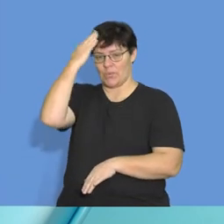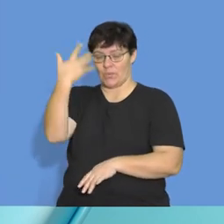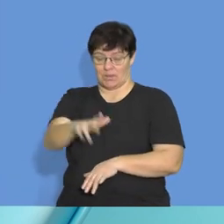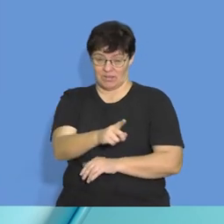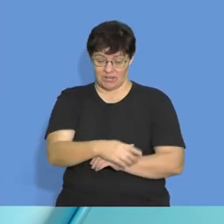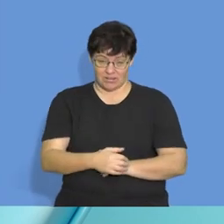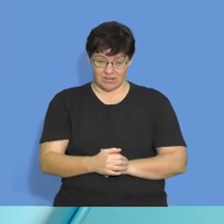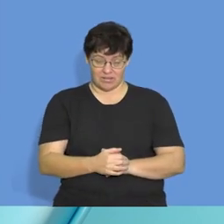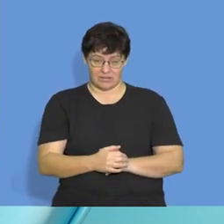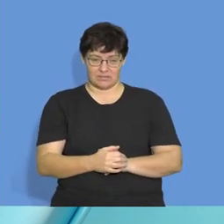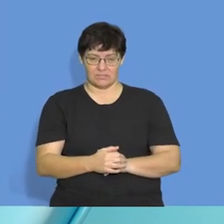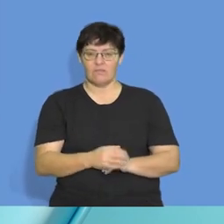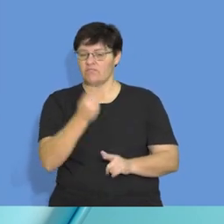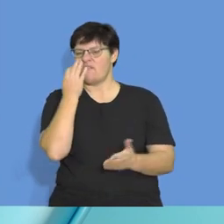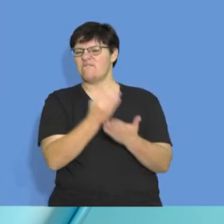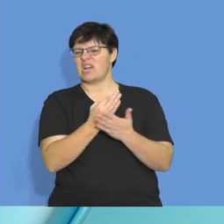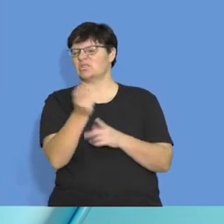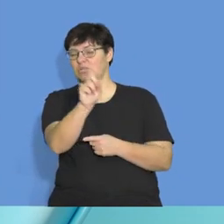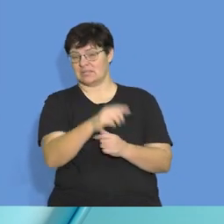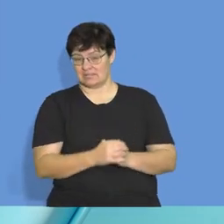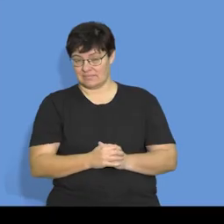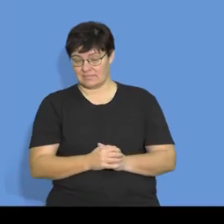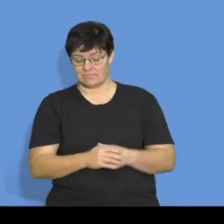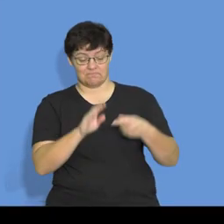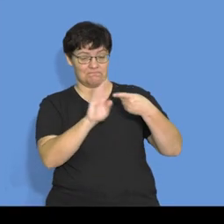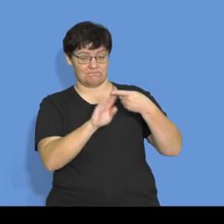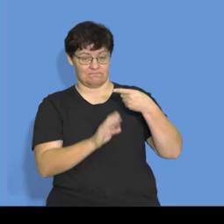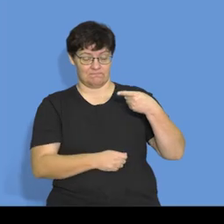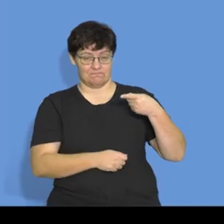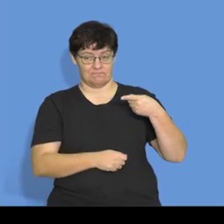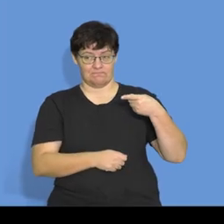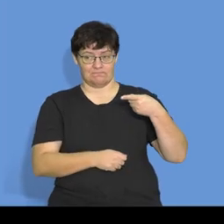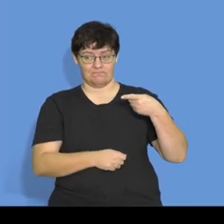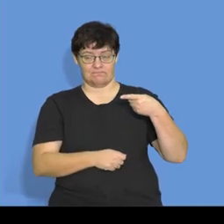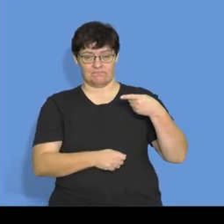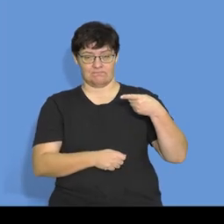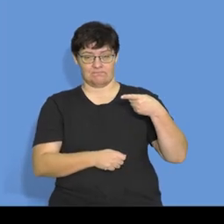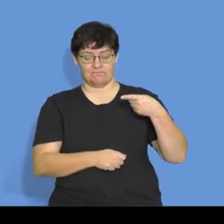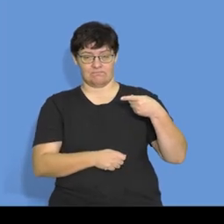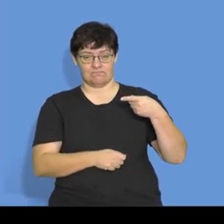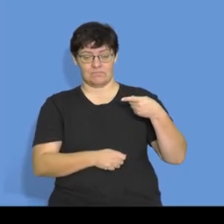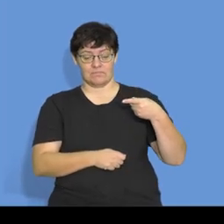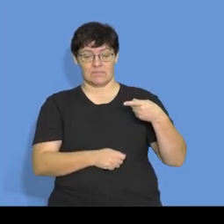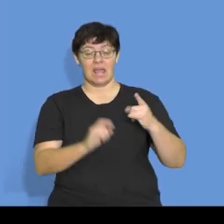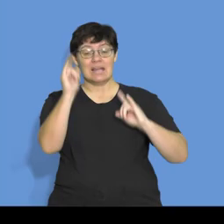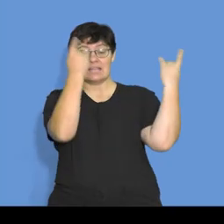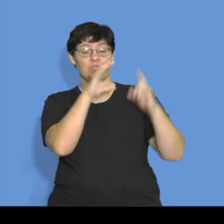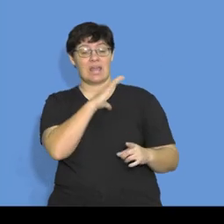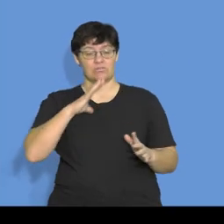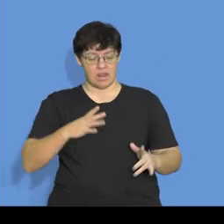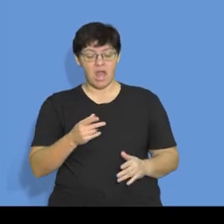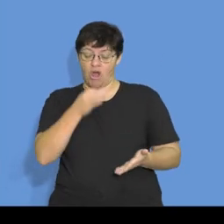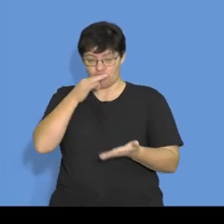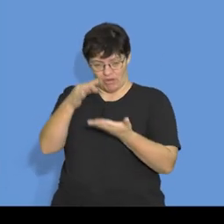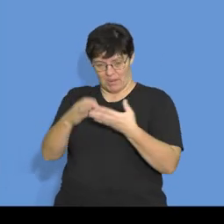let's establish the facts first. Number one, the local town councillor has offered to recommend, that means